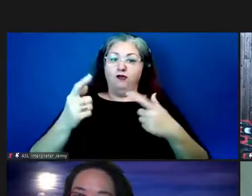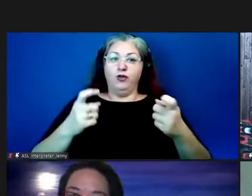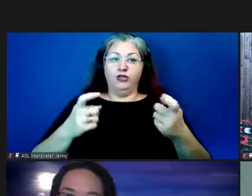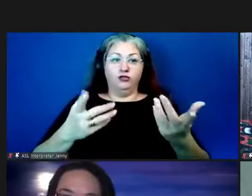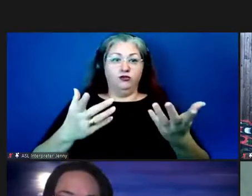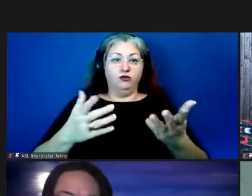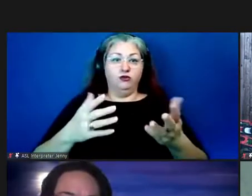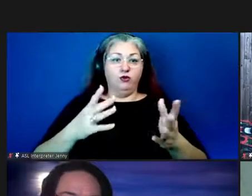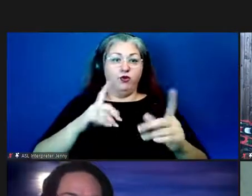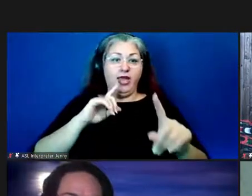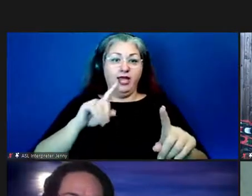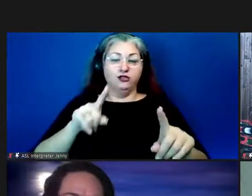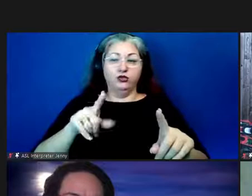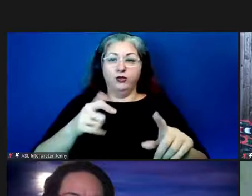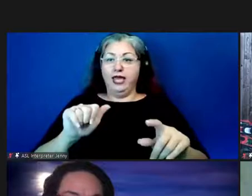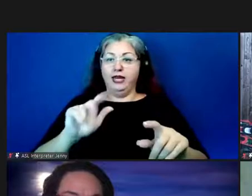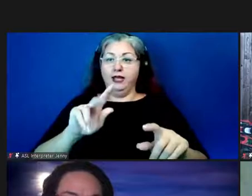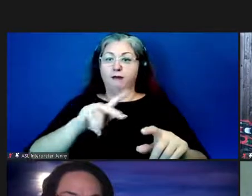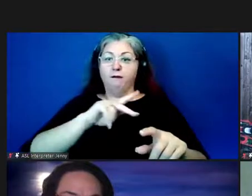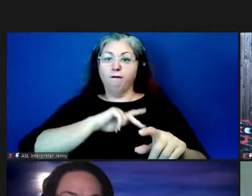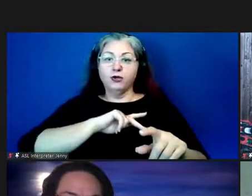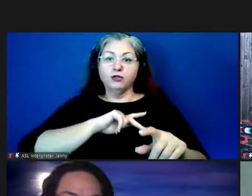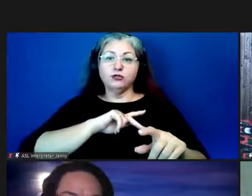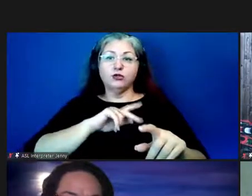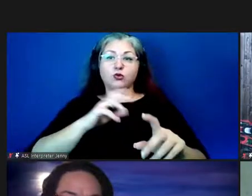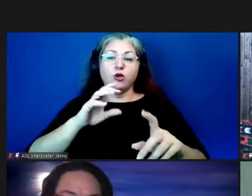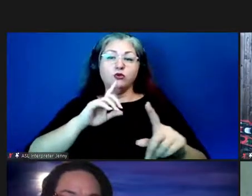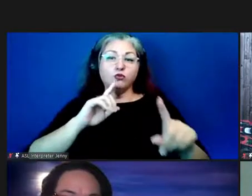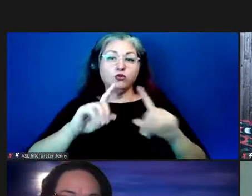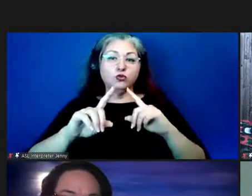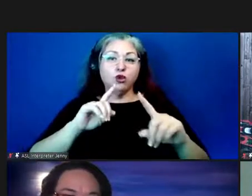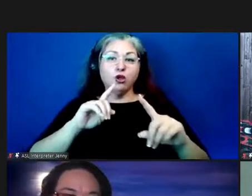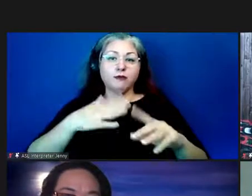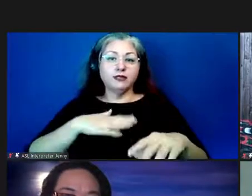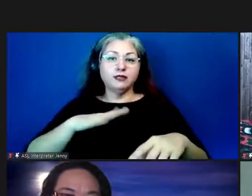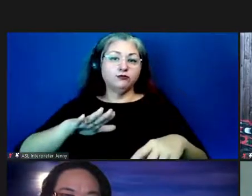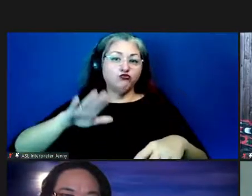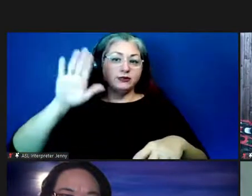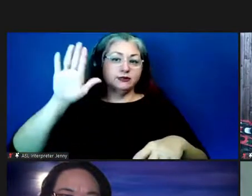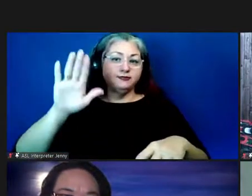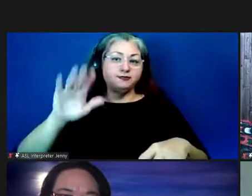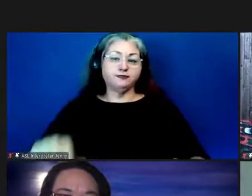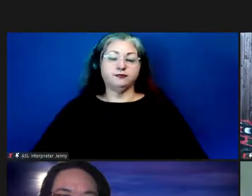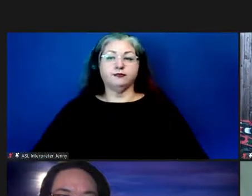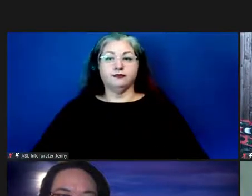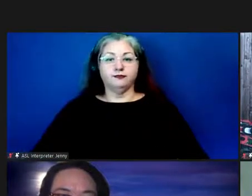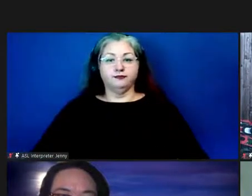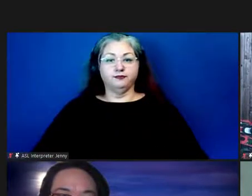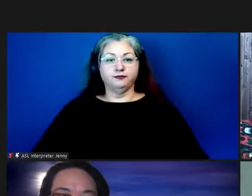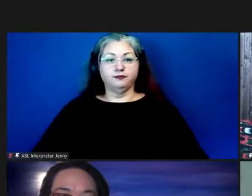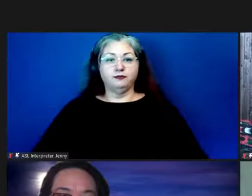ask the question and if you have any personal want to talk raise your hand please okay lane